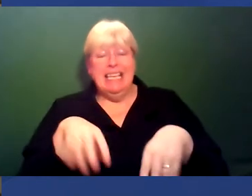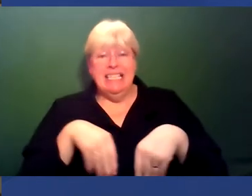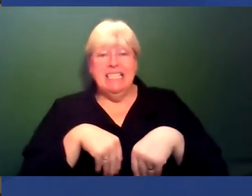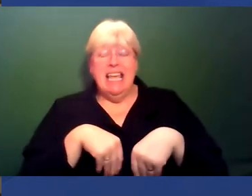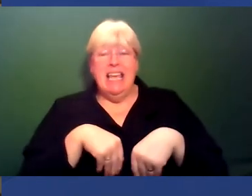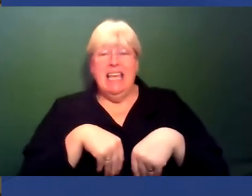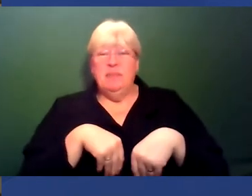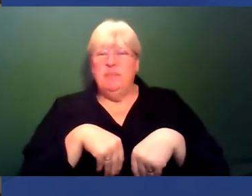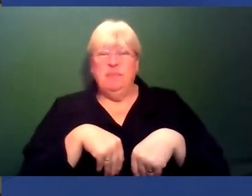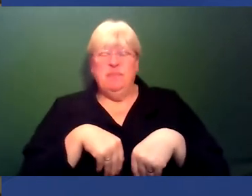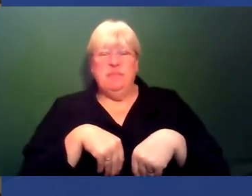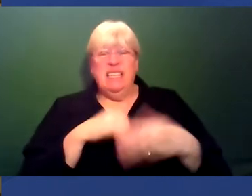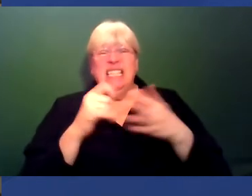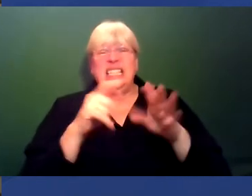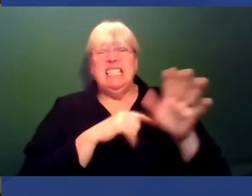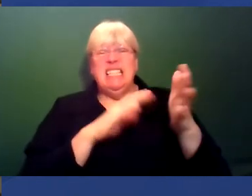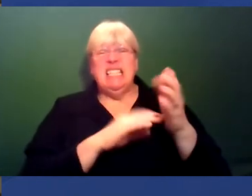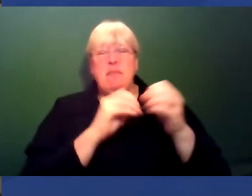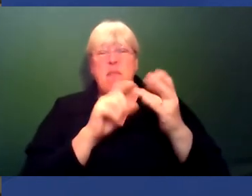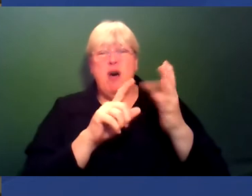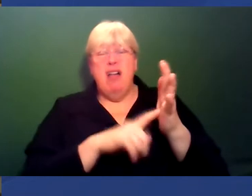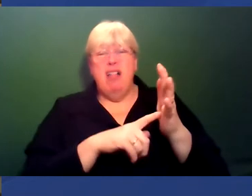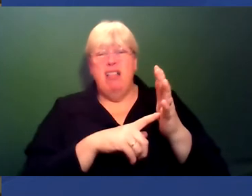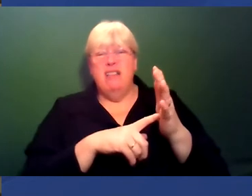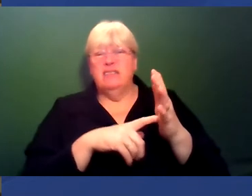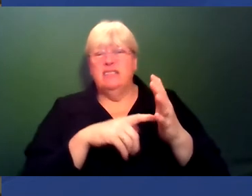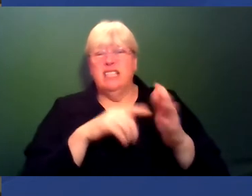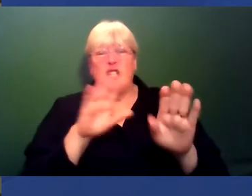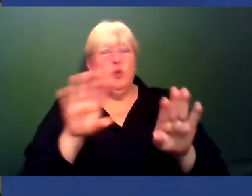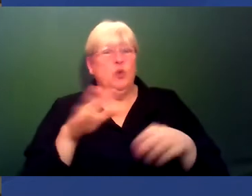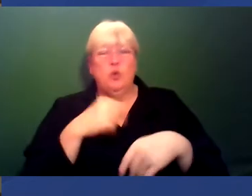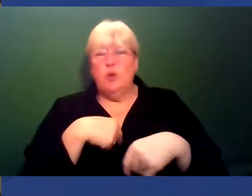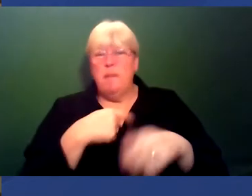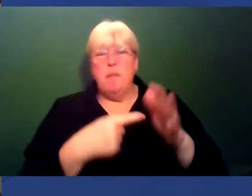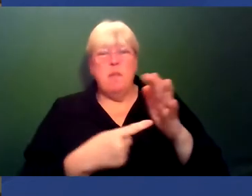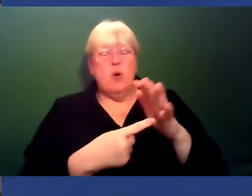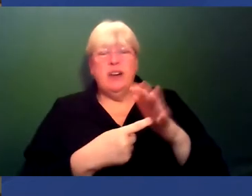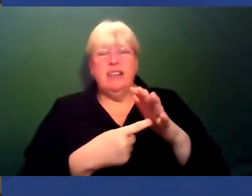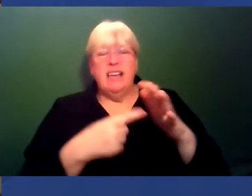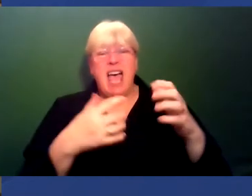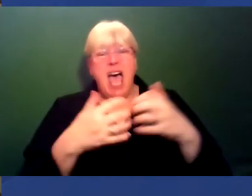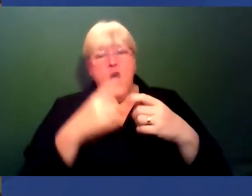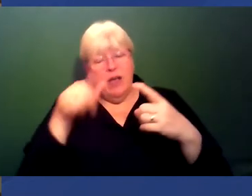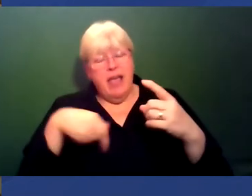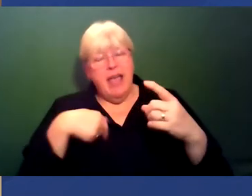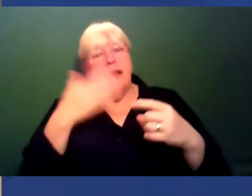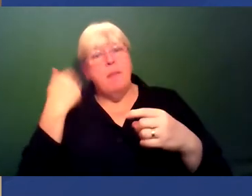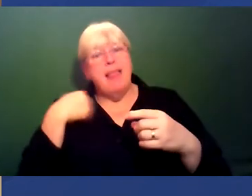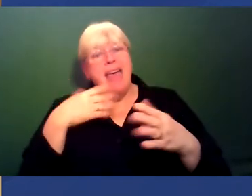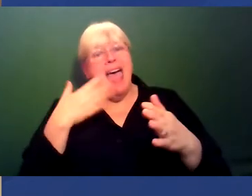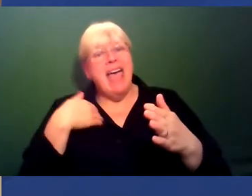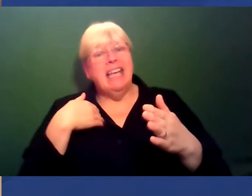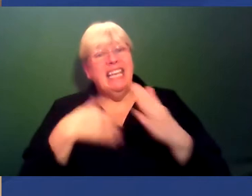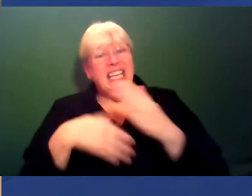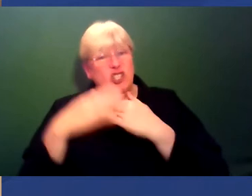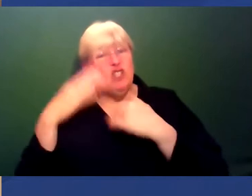do matter. So how can something like this act as a force for positive change? Yes, I think something like Black